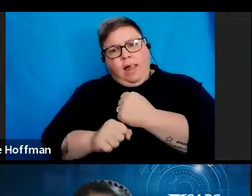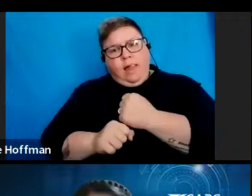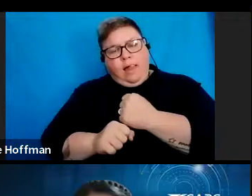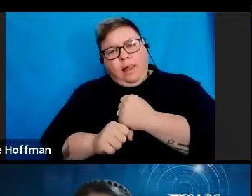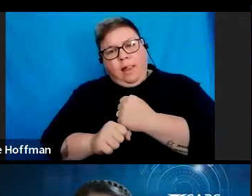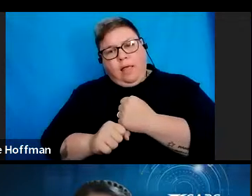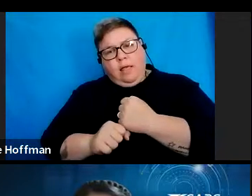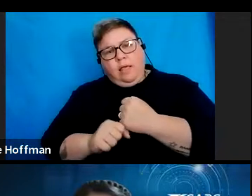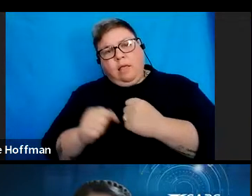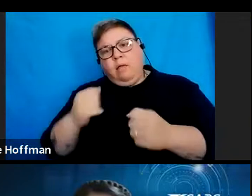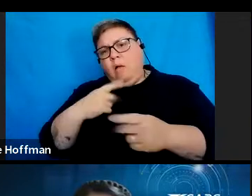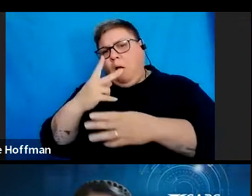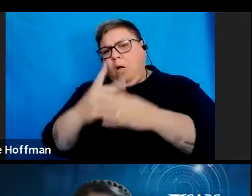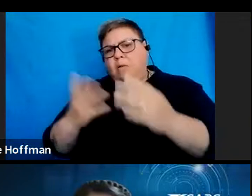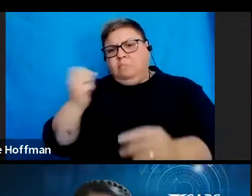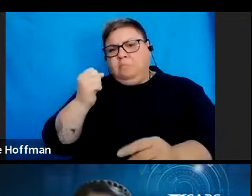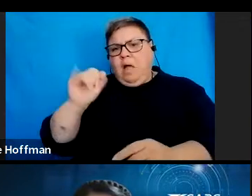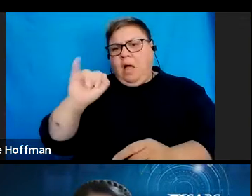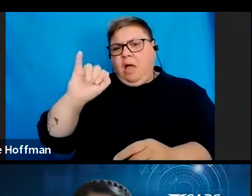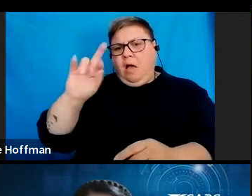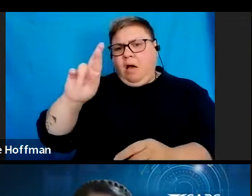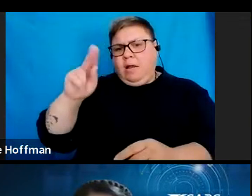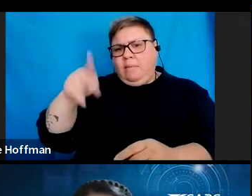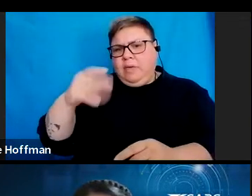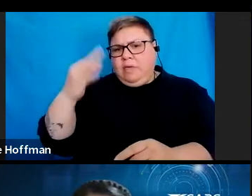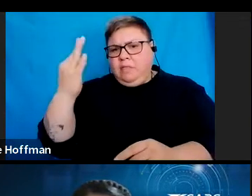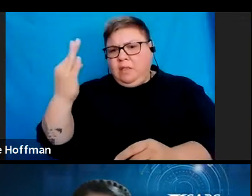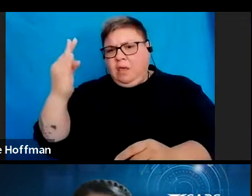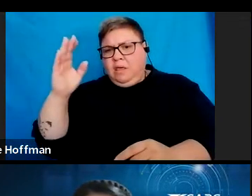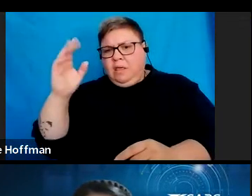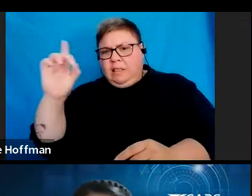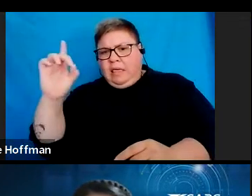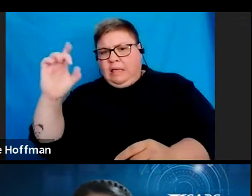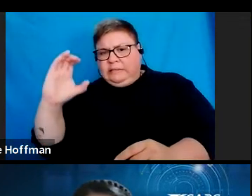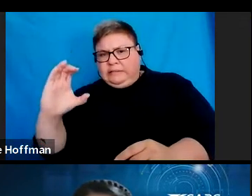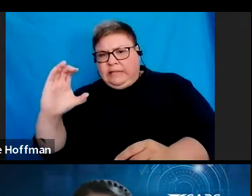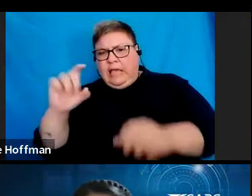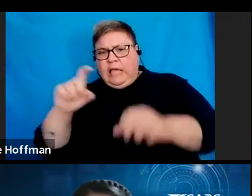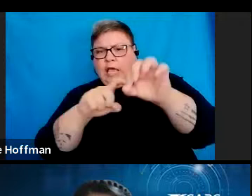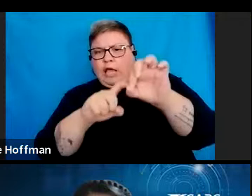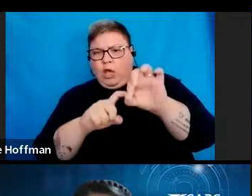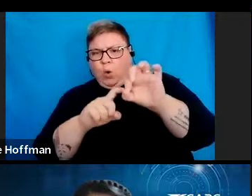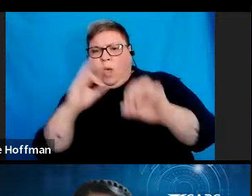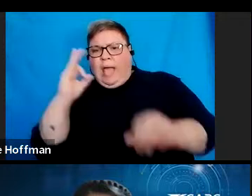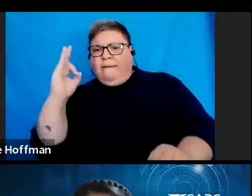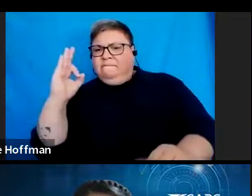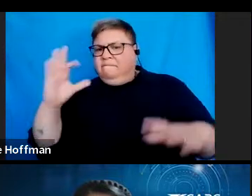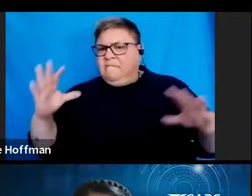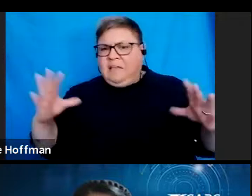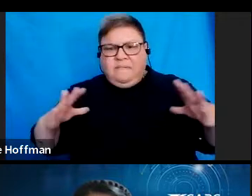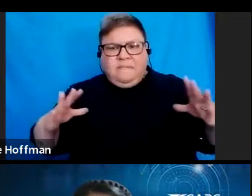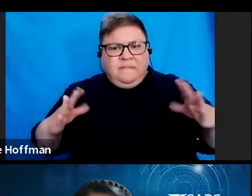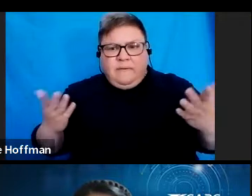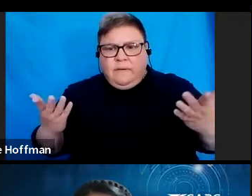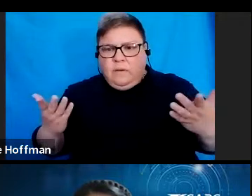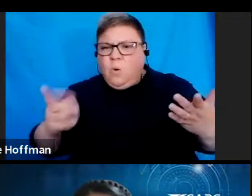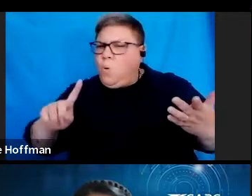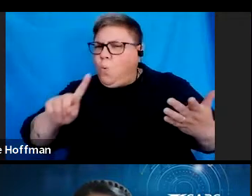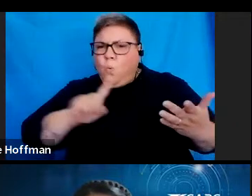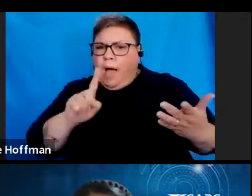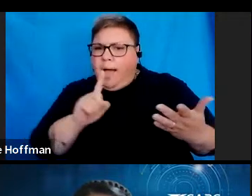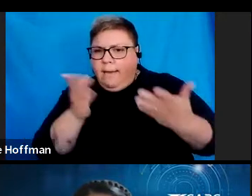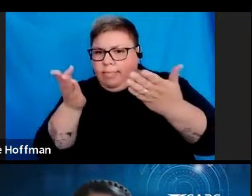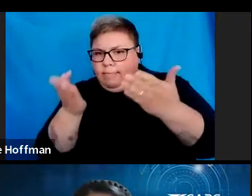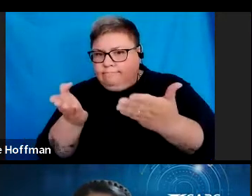IRP3B, 3C, 3Q, 3F. What may be the cause for this?